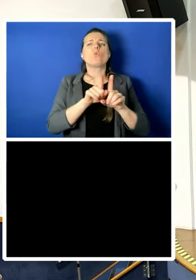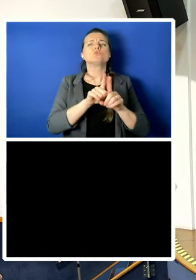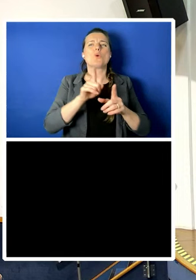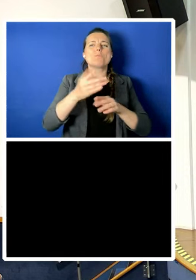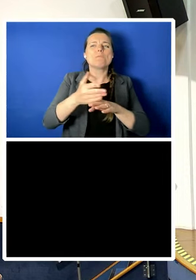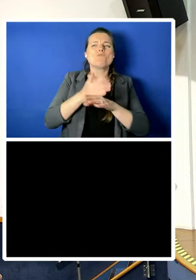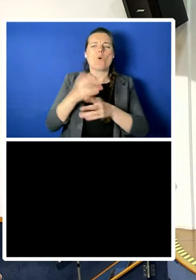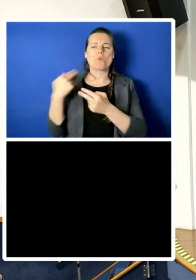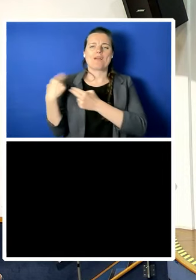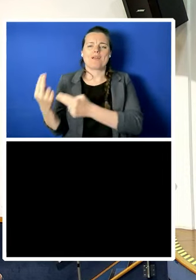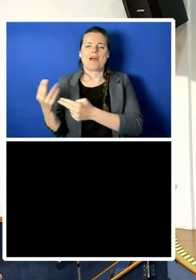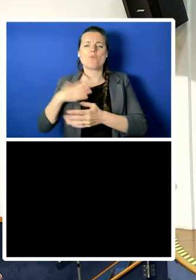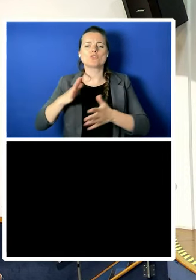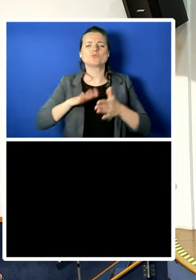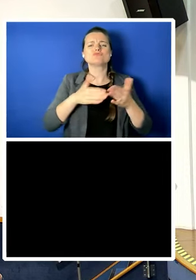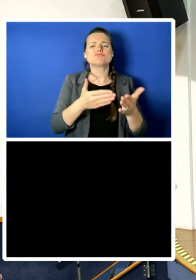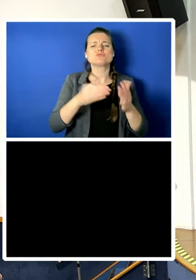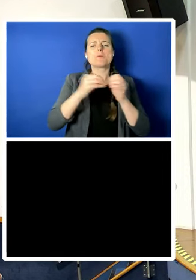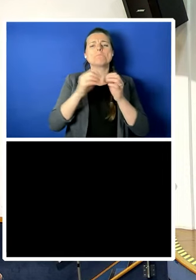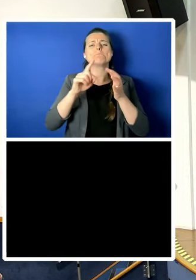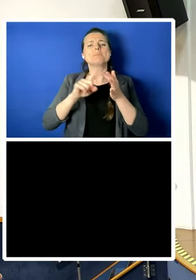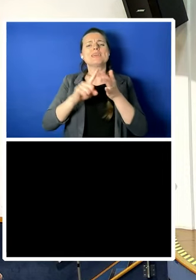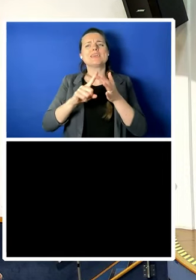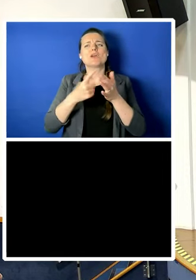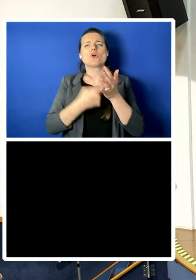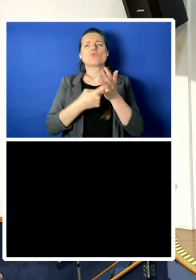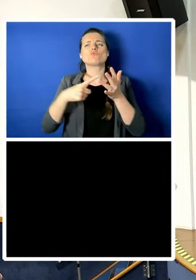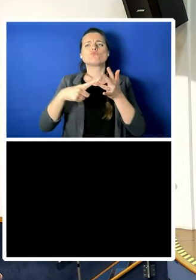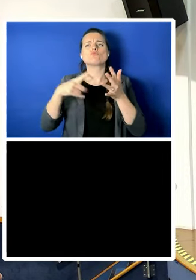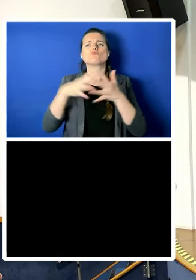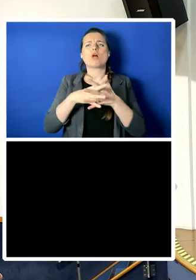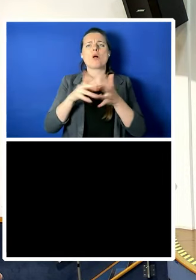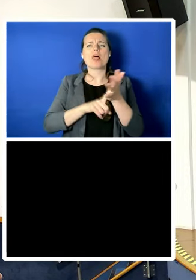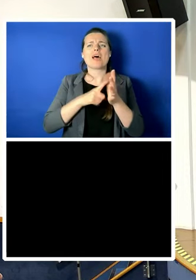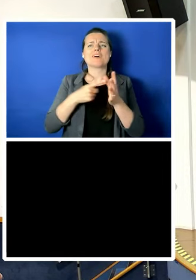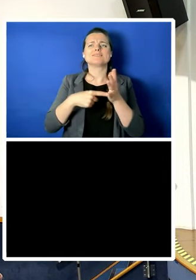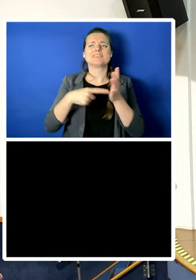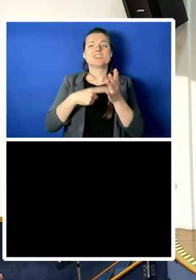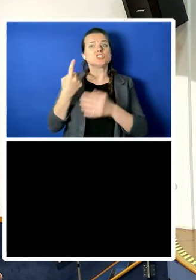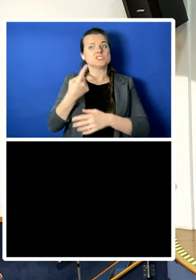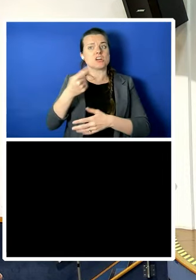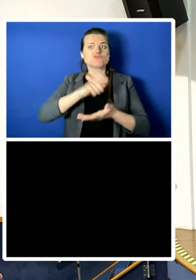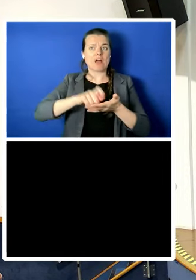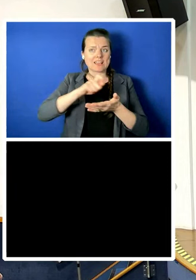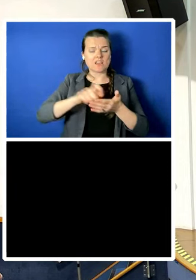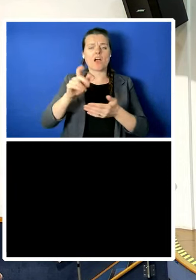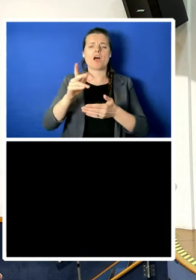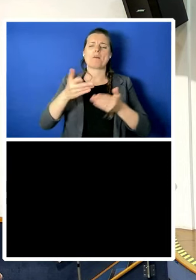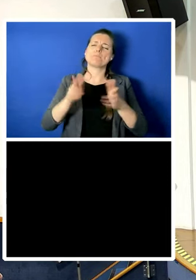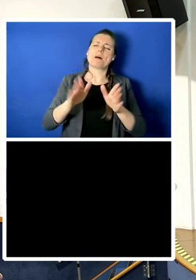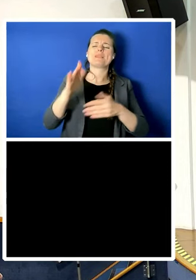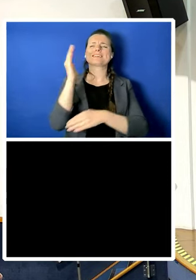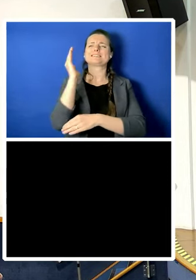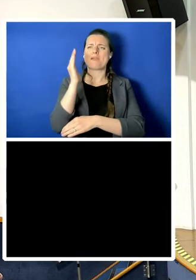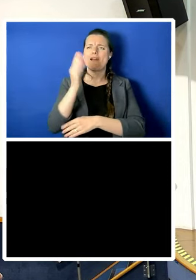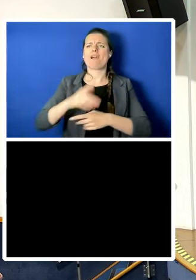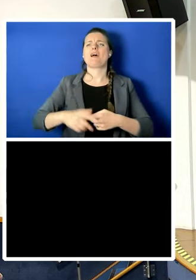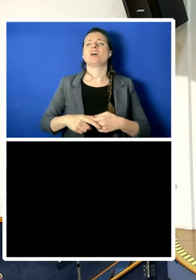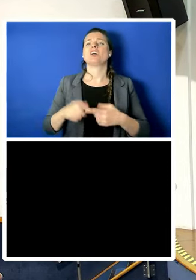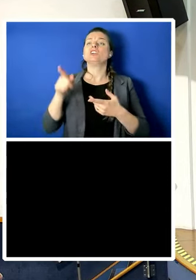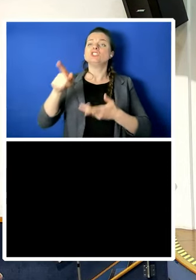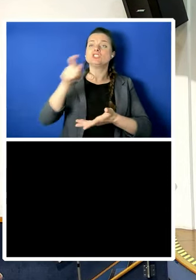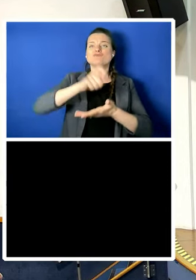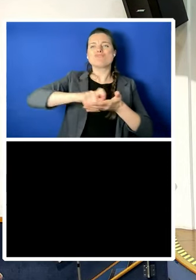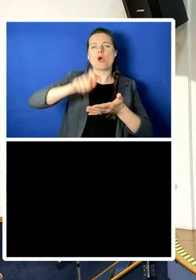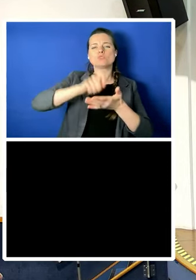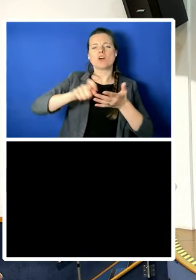Bea Rowlett is a writer and public speaker and a programmer of events at the British Library. She wrote In Search of Mary on the life